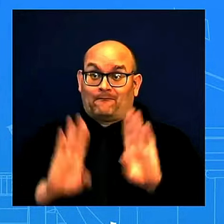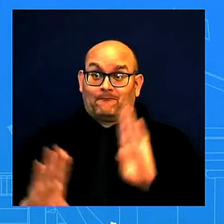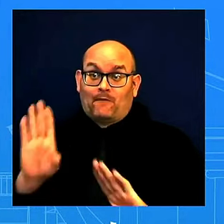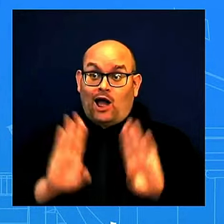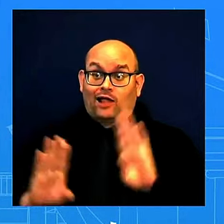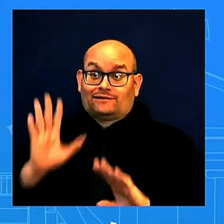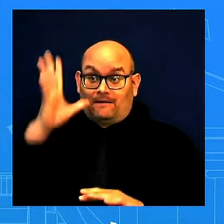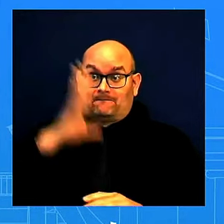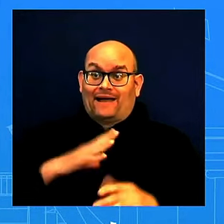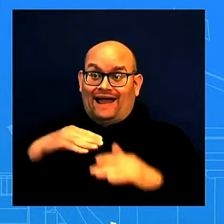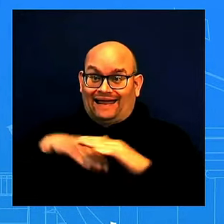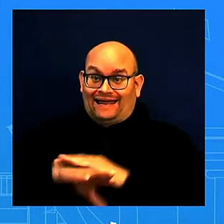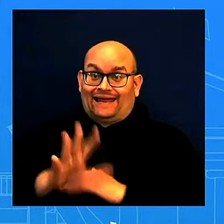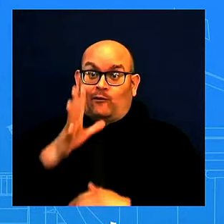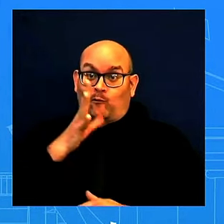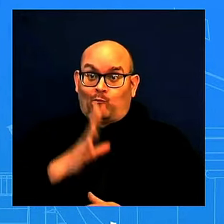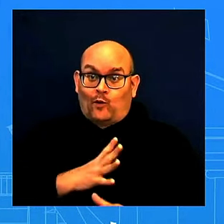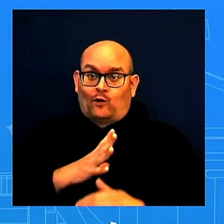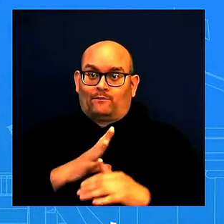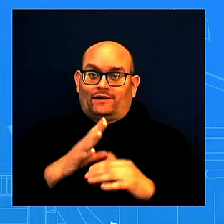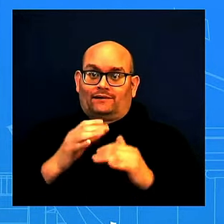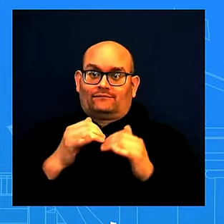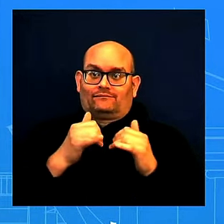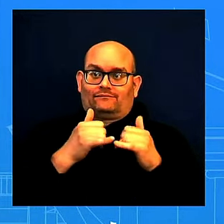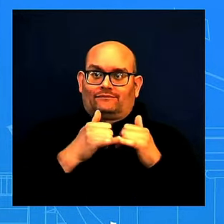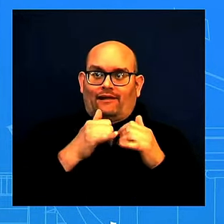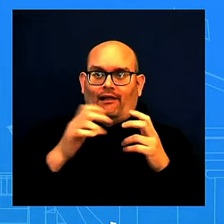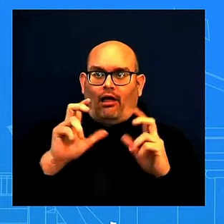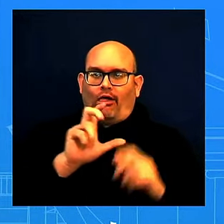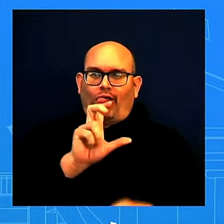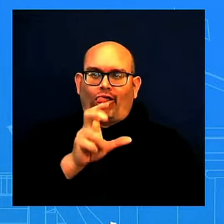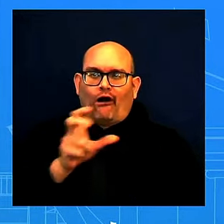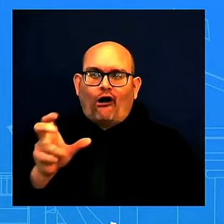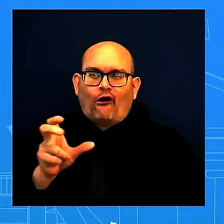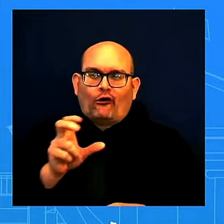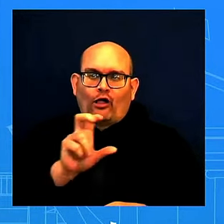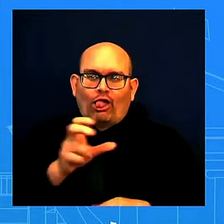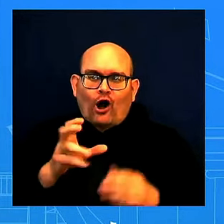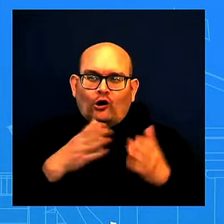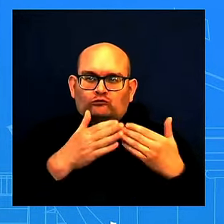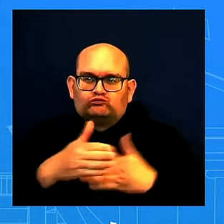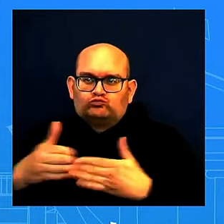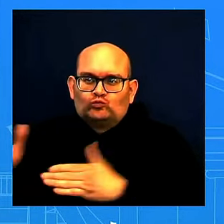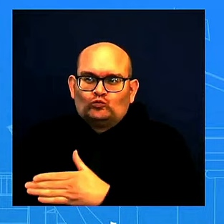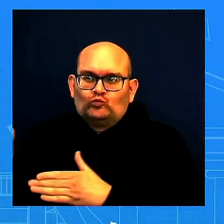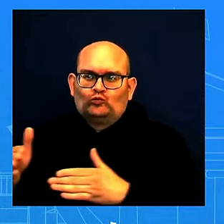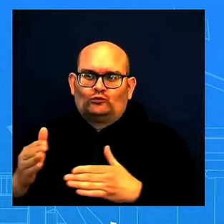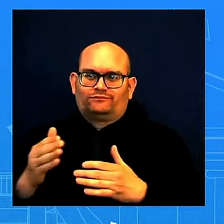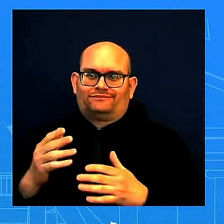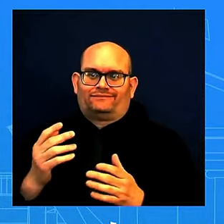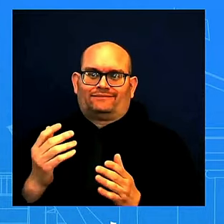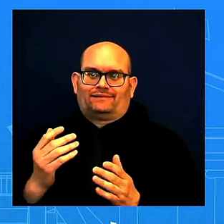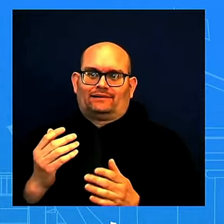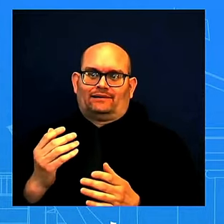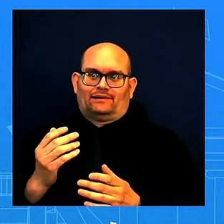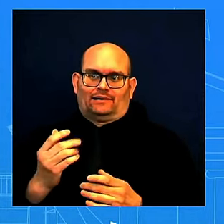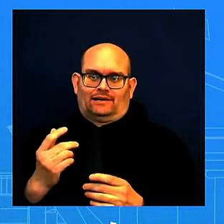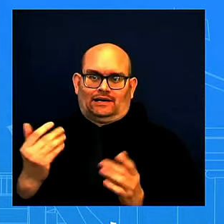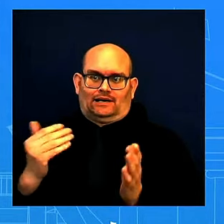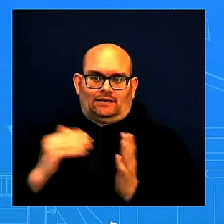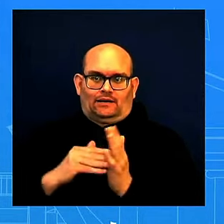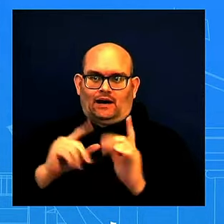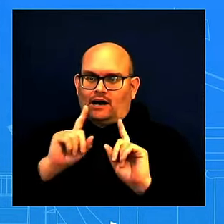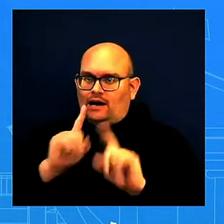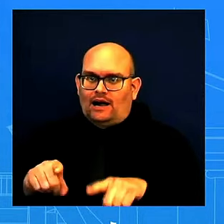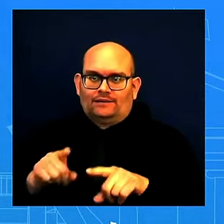Look, I want to be, again, really careful here. It's an ongoing litigation. I'm not going to say anything beyond that. Does the President have